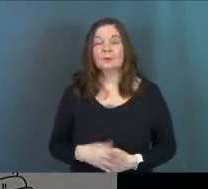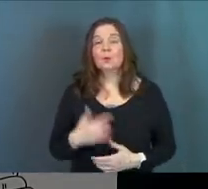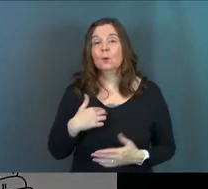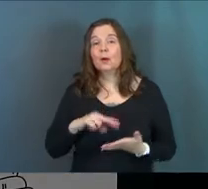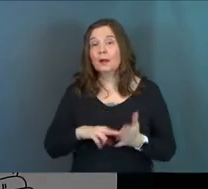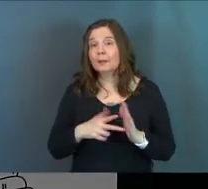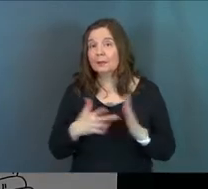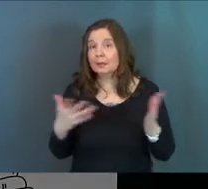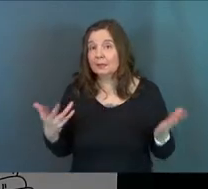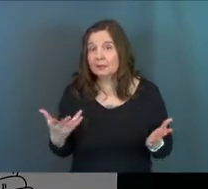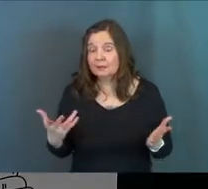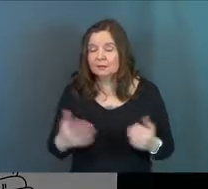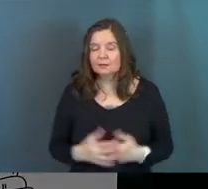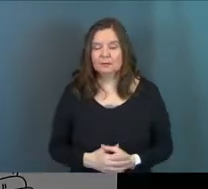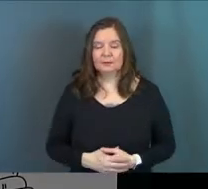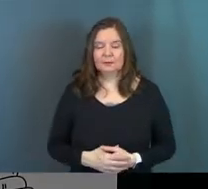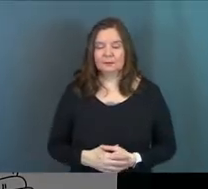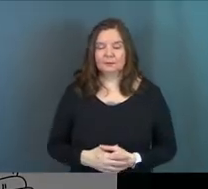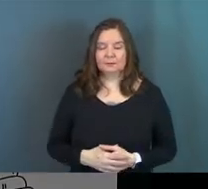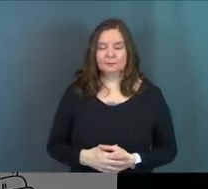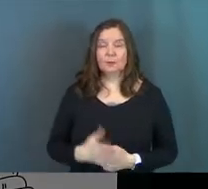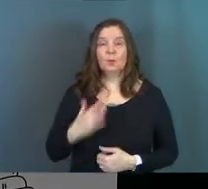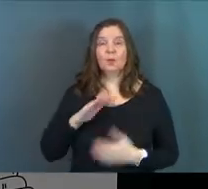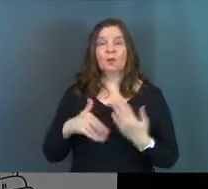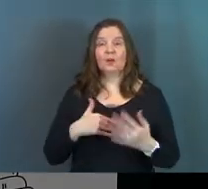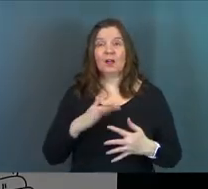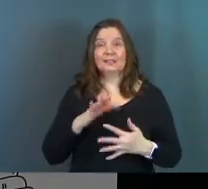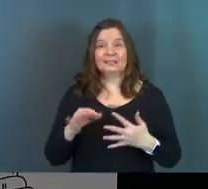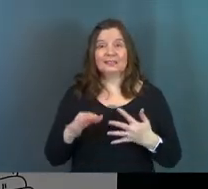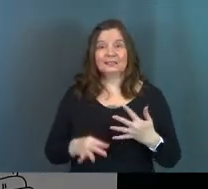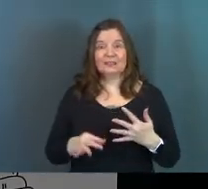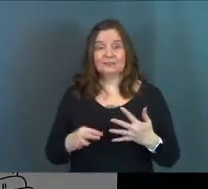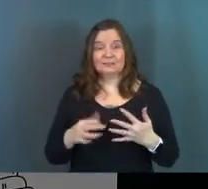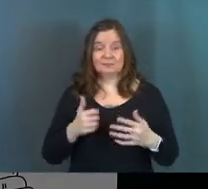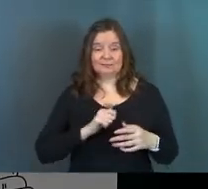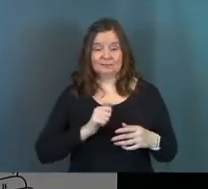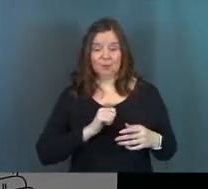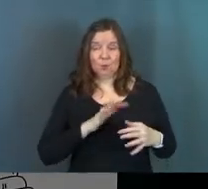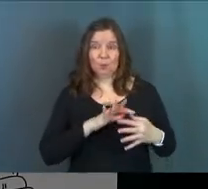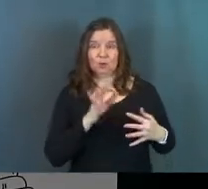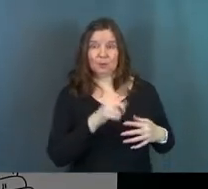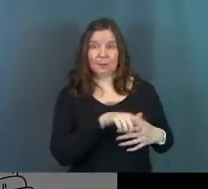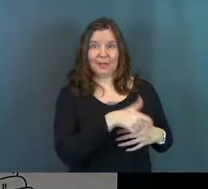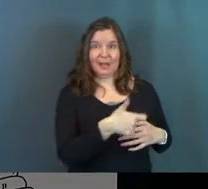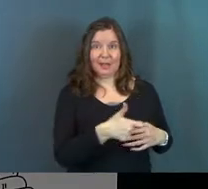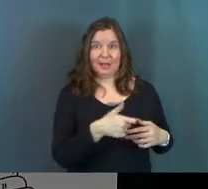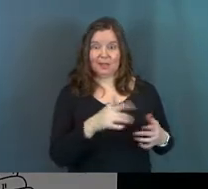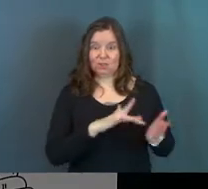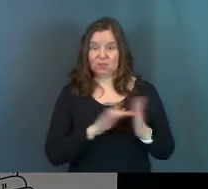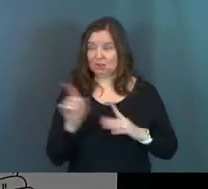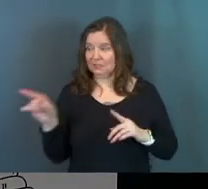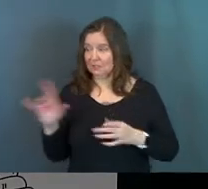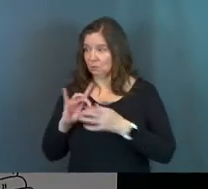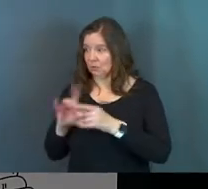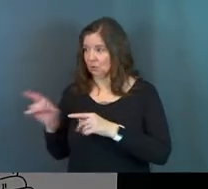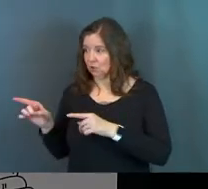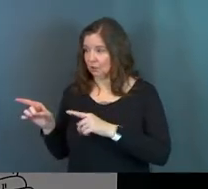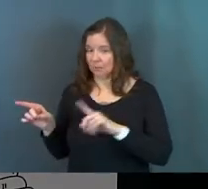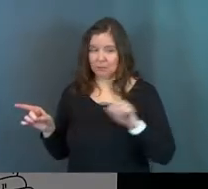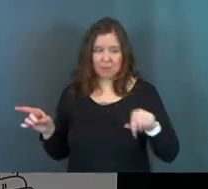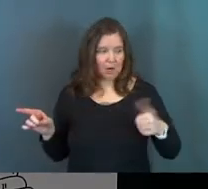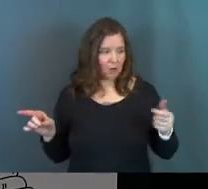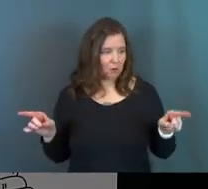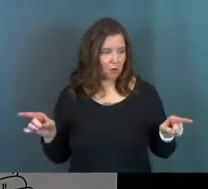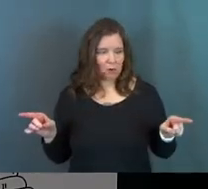What I do mean, though, is that we've all made choices like Peter where we choose something else over our relationship with Jesus.